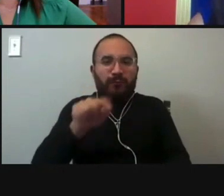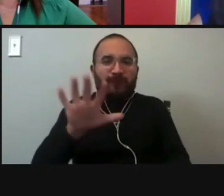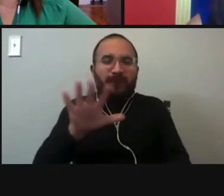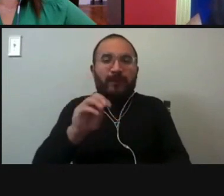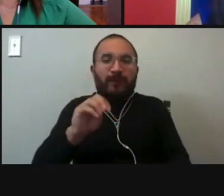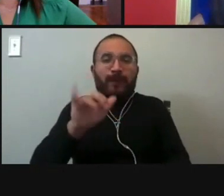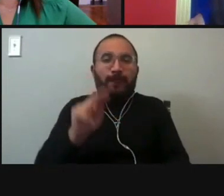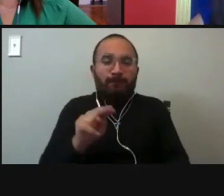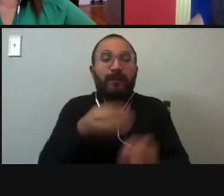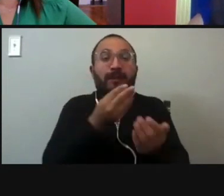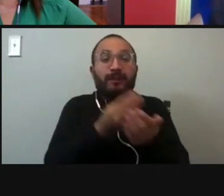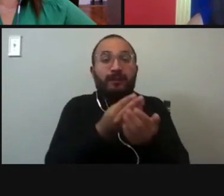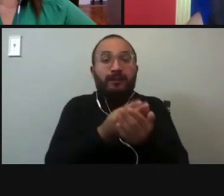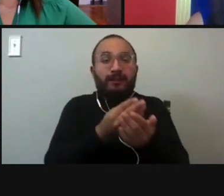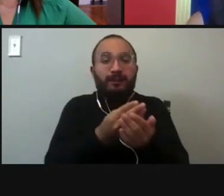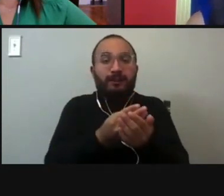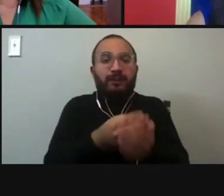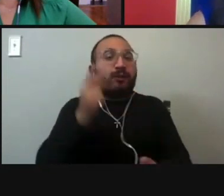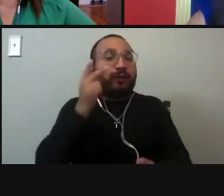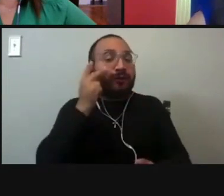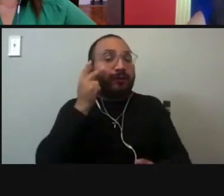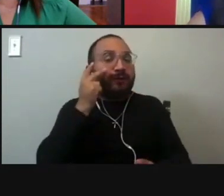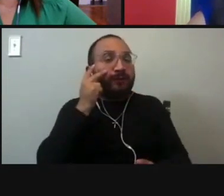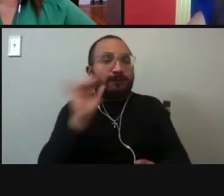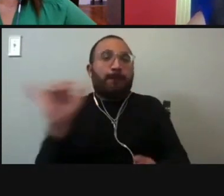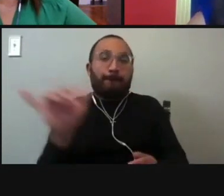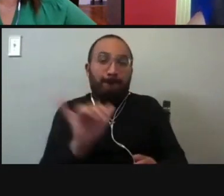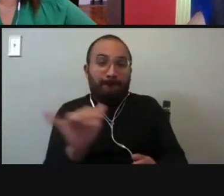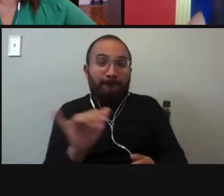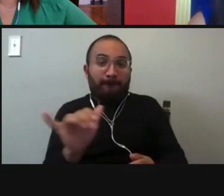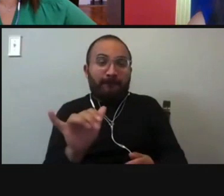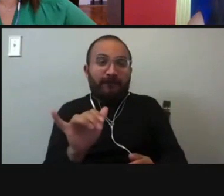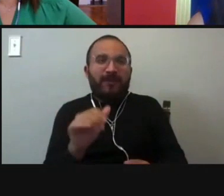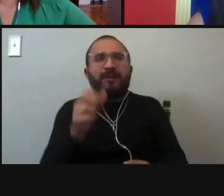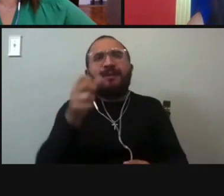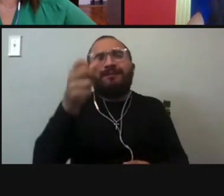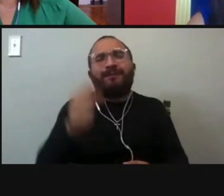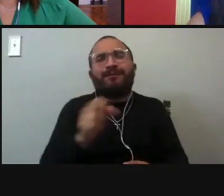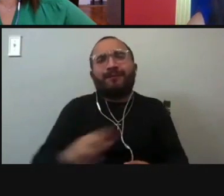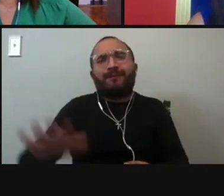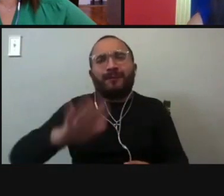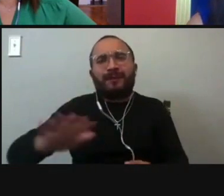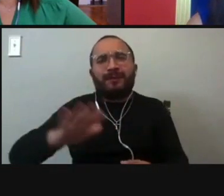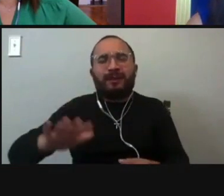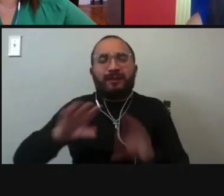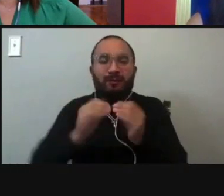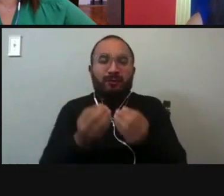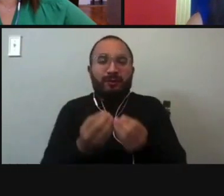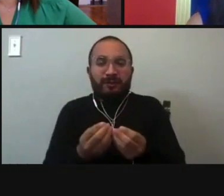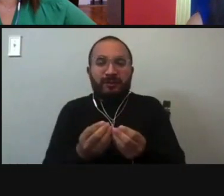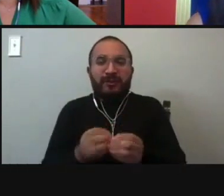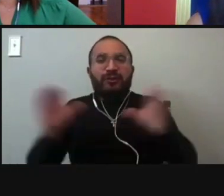with a group called a stack here in San Antonio, South Texas regional, uh, area council. Um, I work, uh,